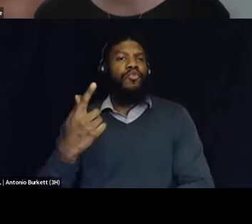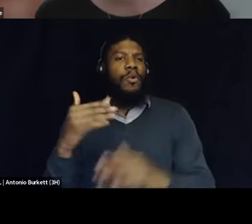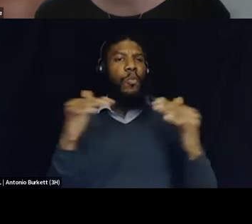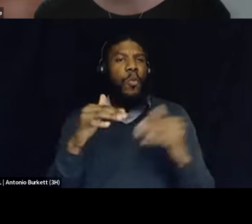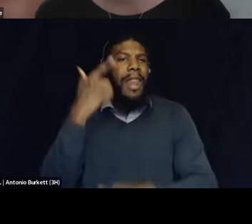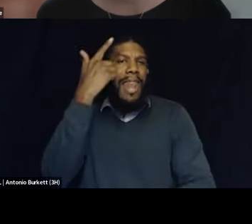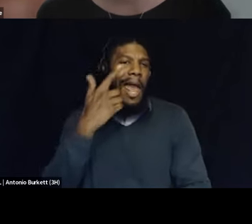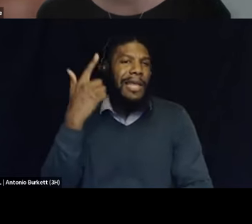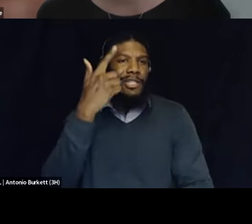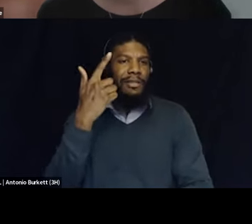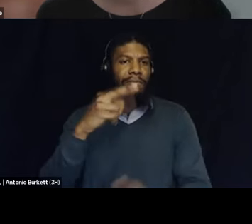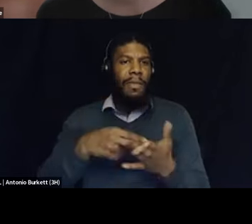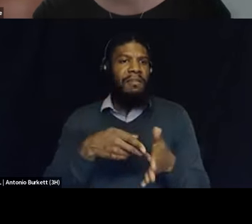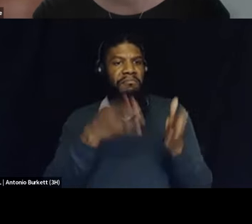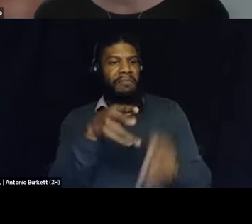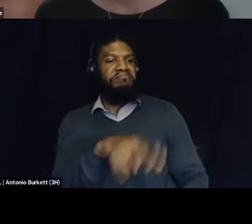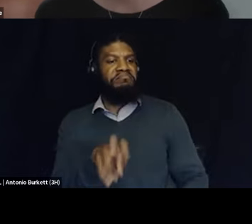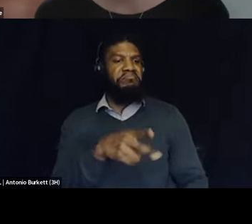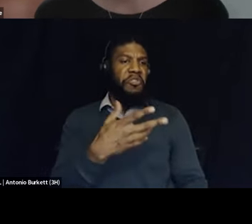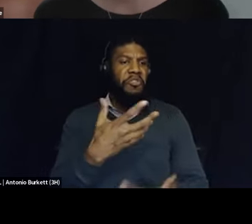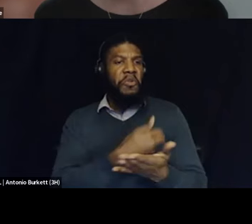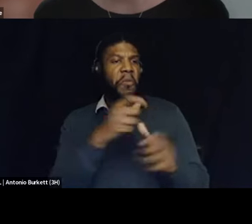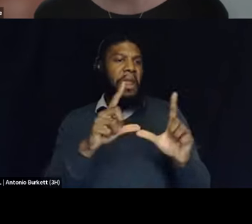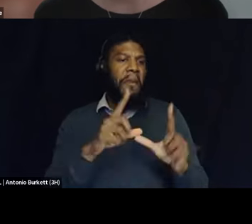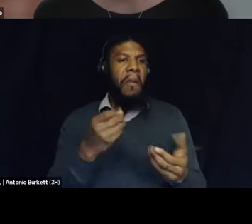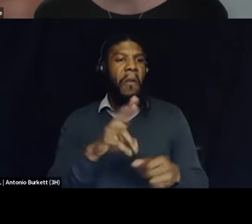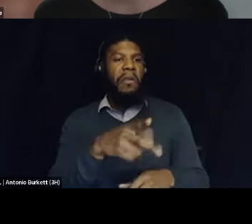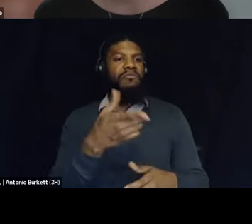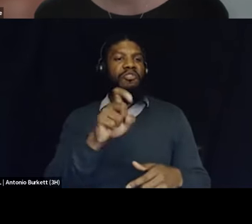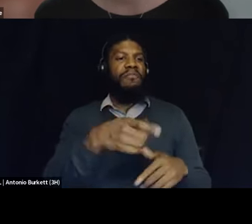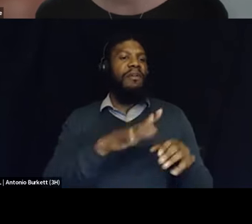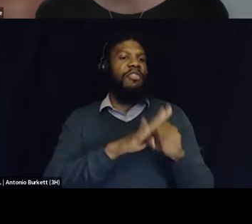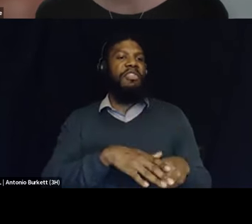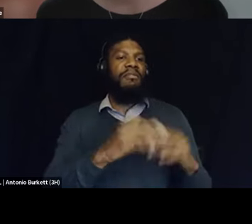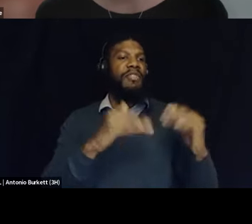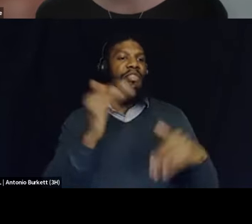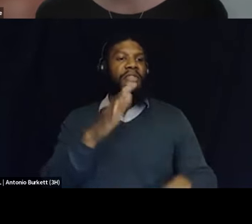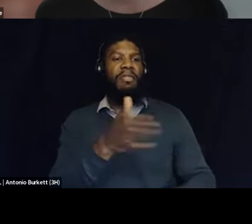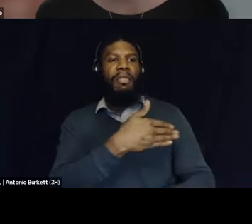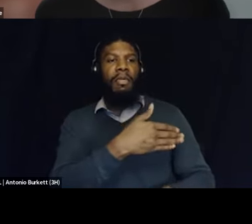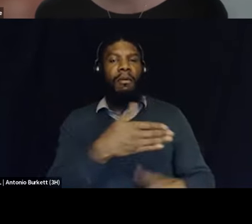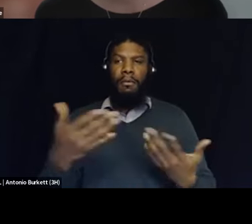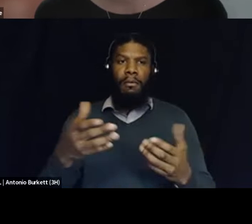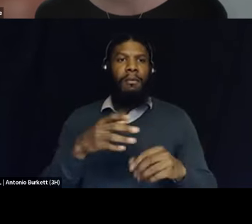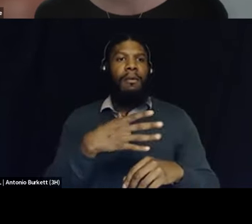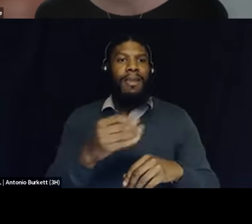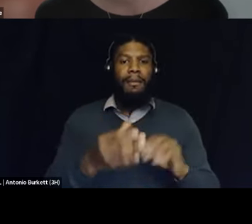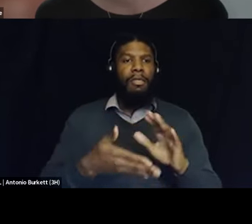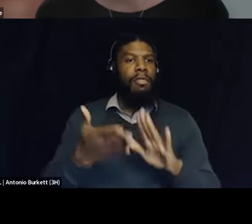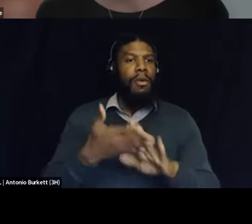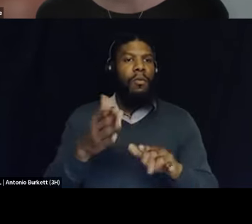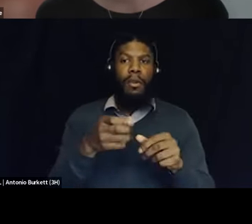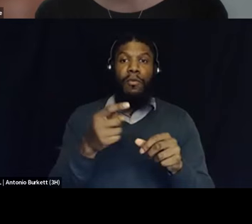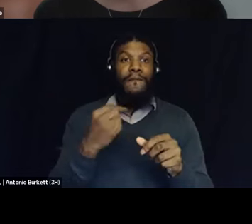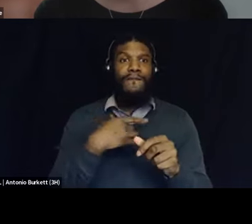that person is deserving or not being able to move through society and operate in ways that we deem okay for other people too